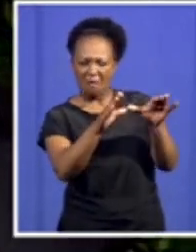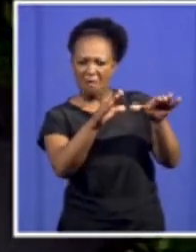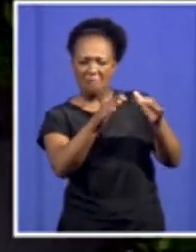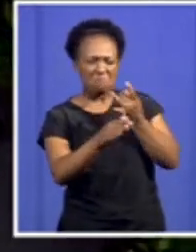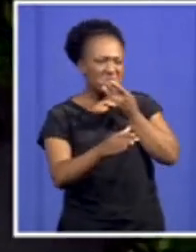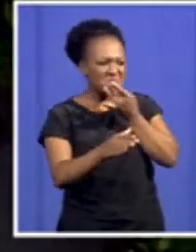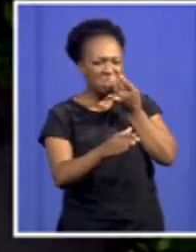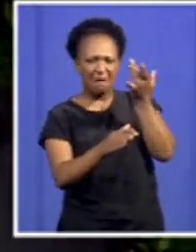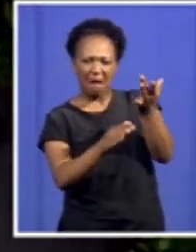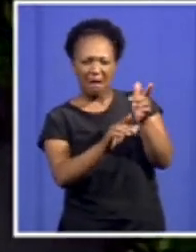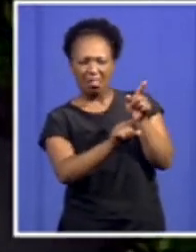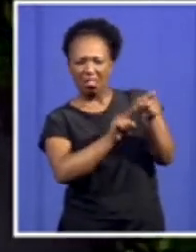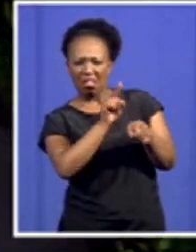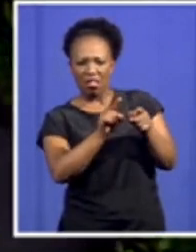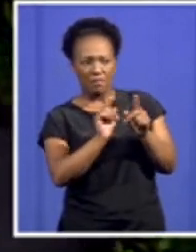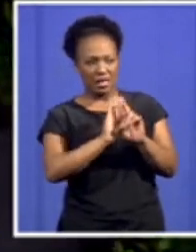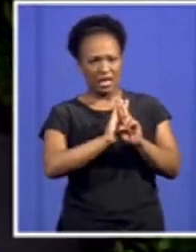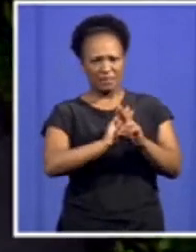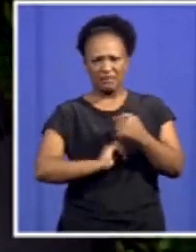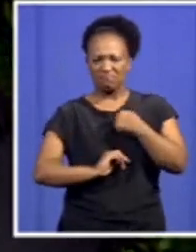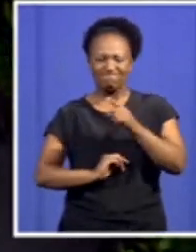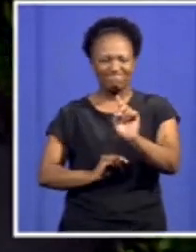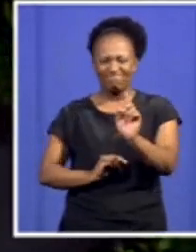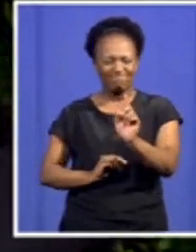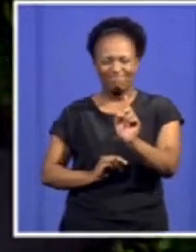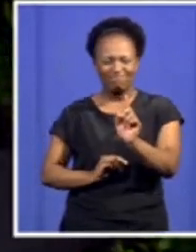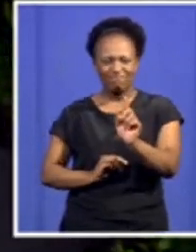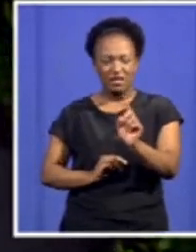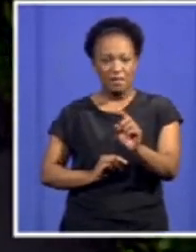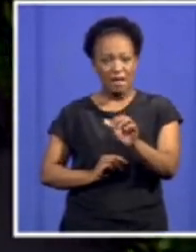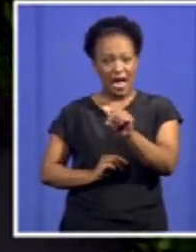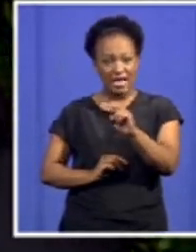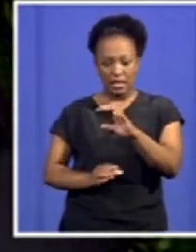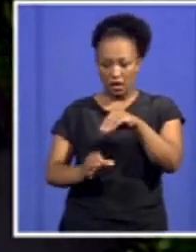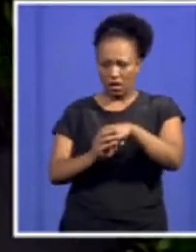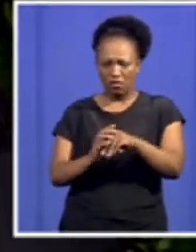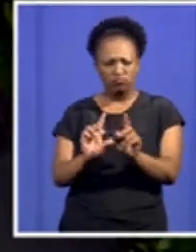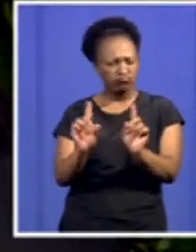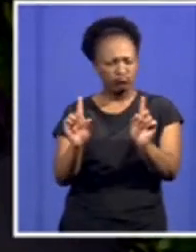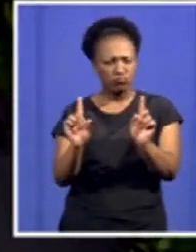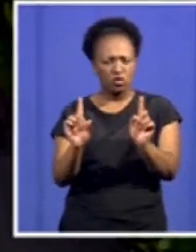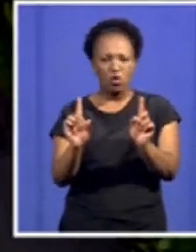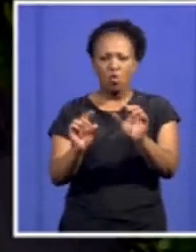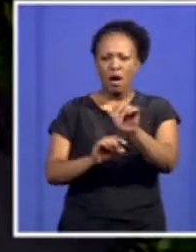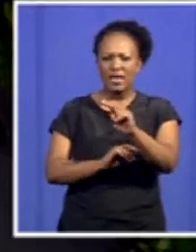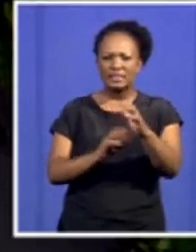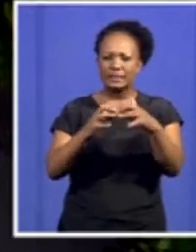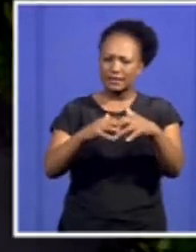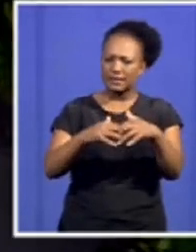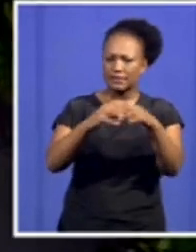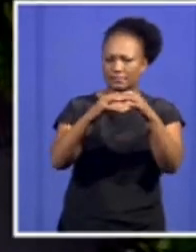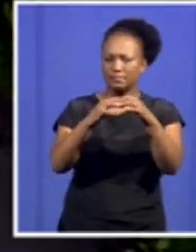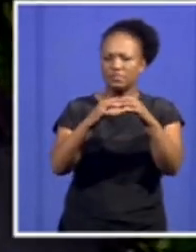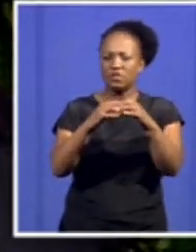us, do not represent even the ANC because its formation was on the basis of uniting all